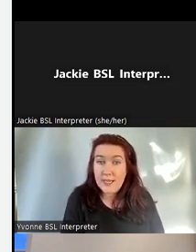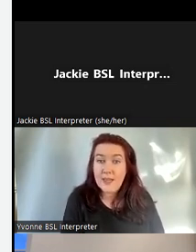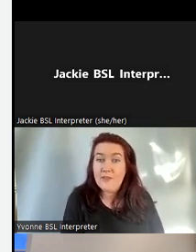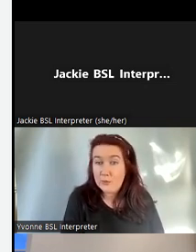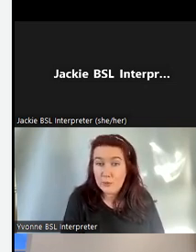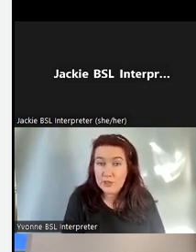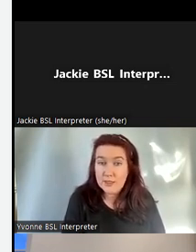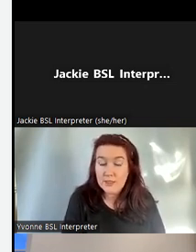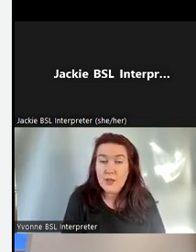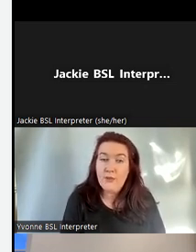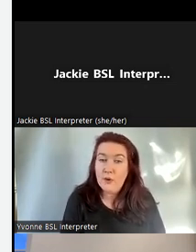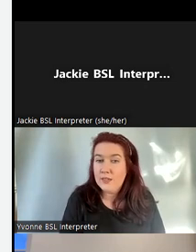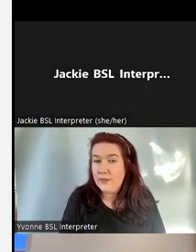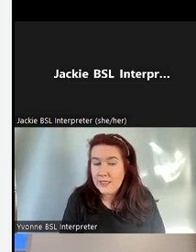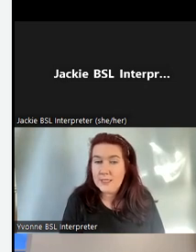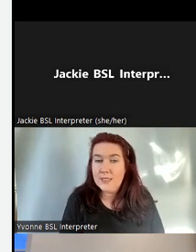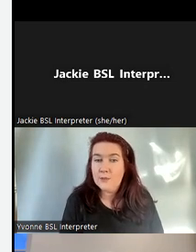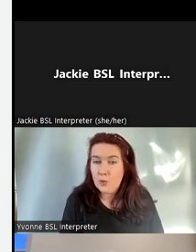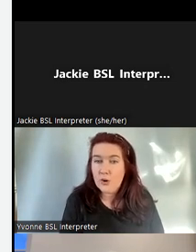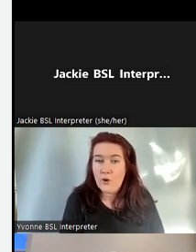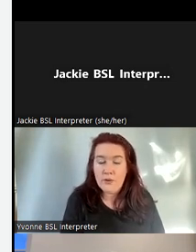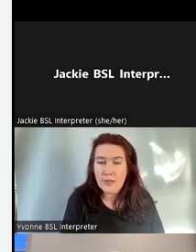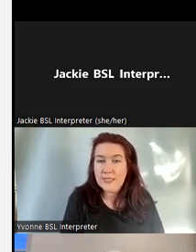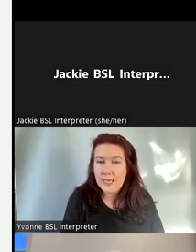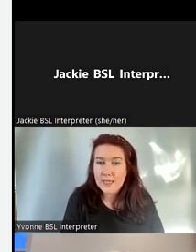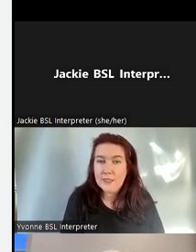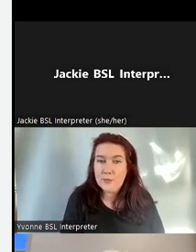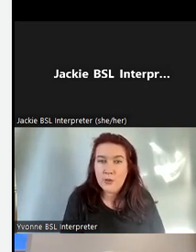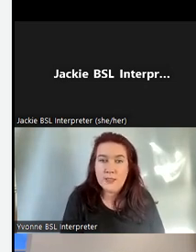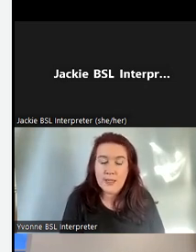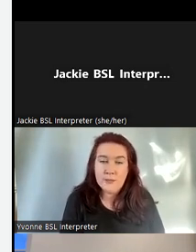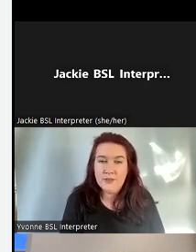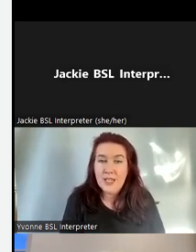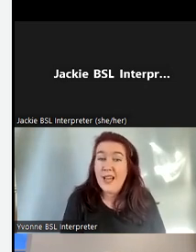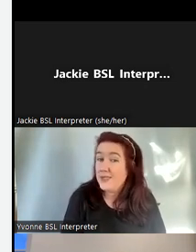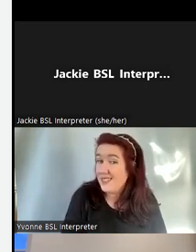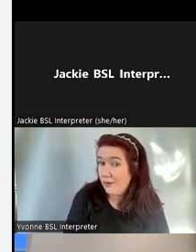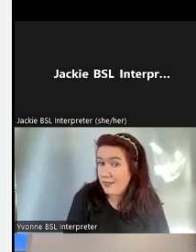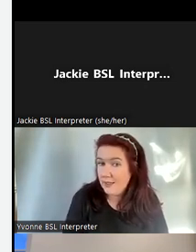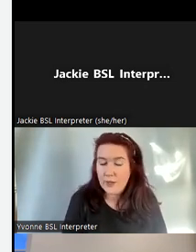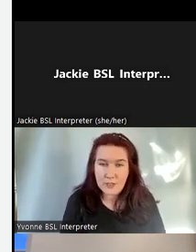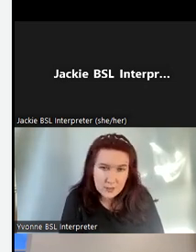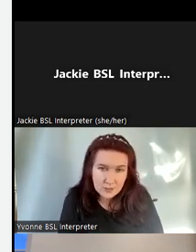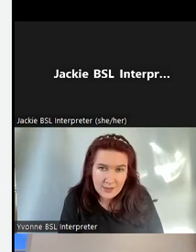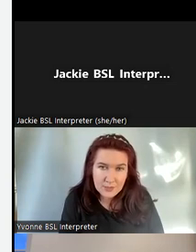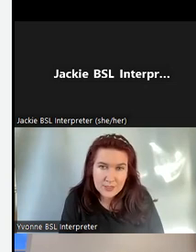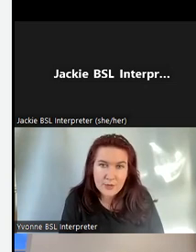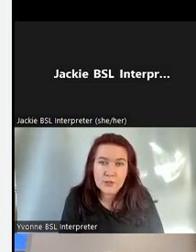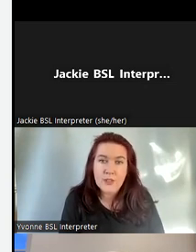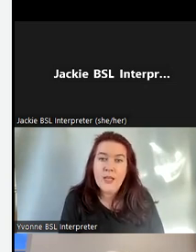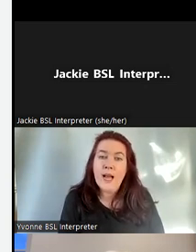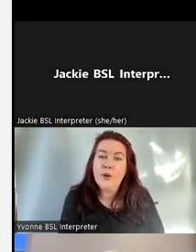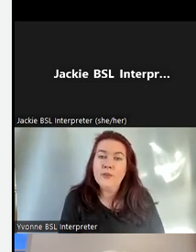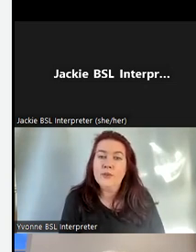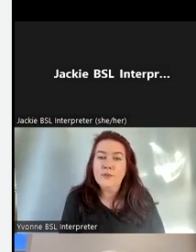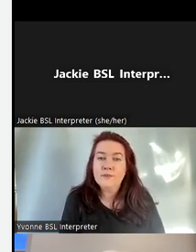history and have approached us for advice and support on writing a heritage book in terms of how to get funding how to conduct that research